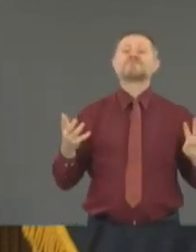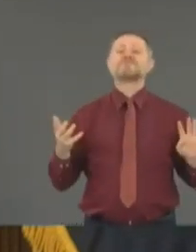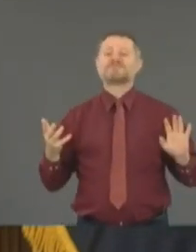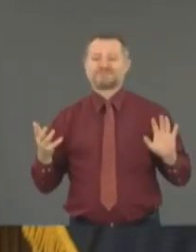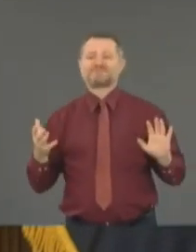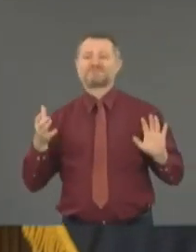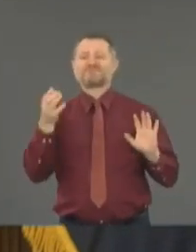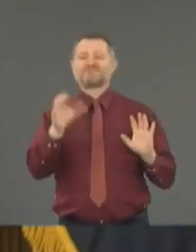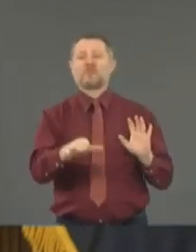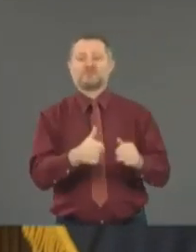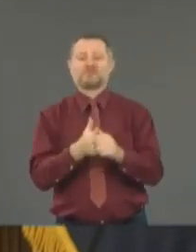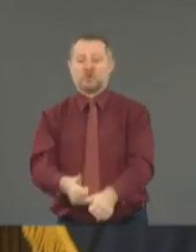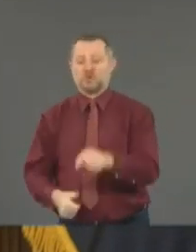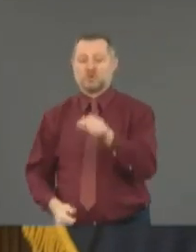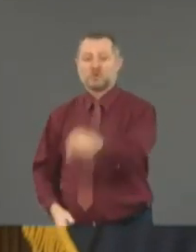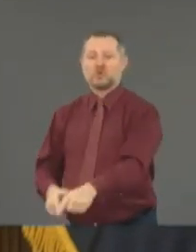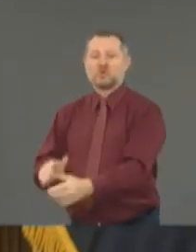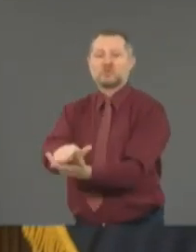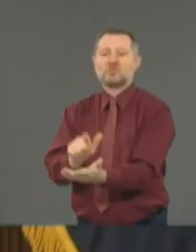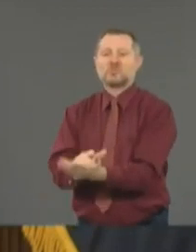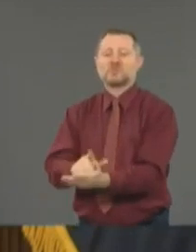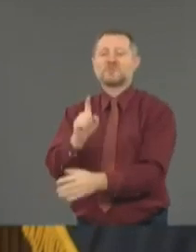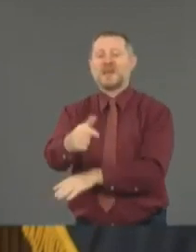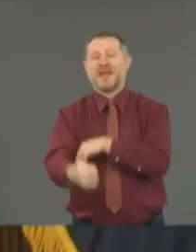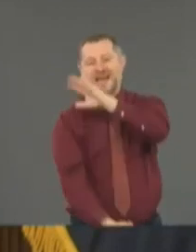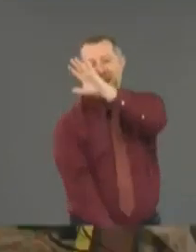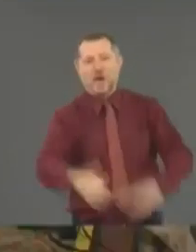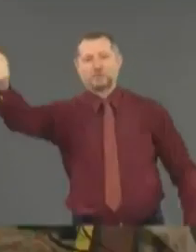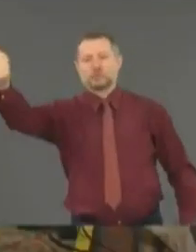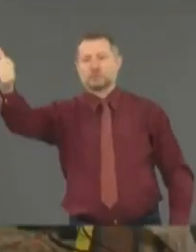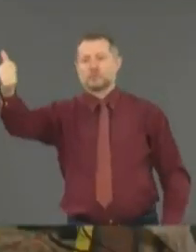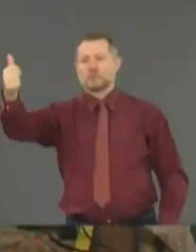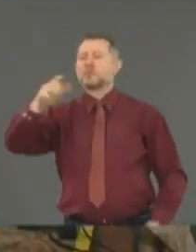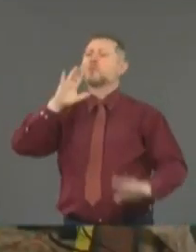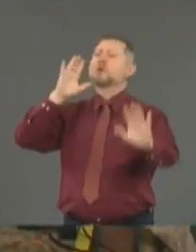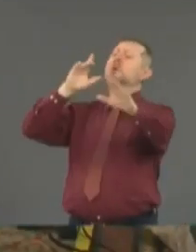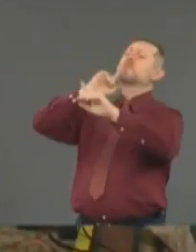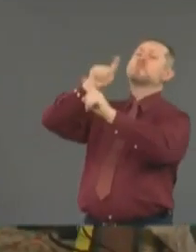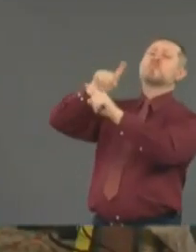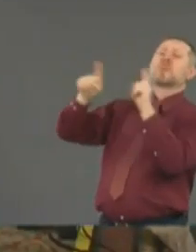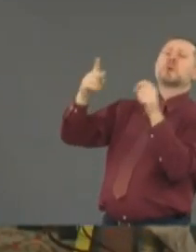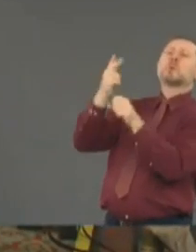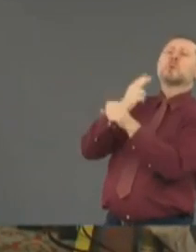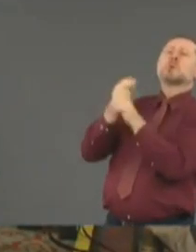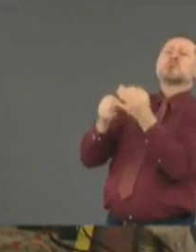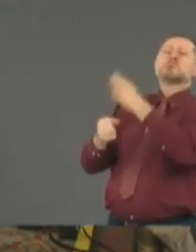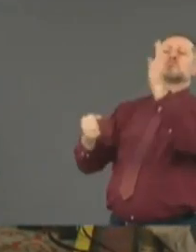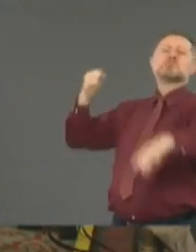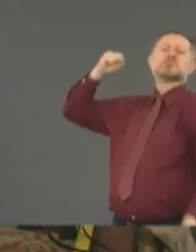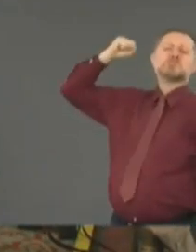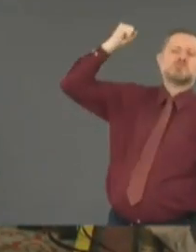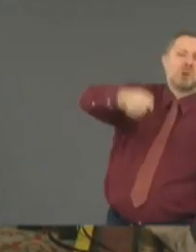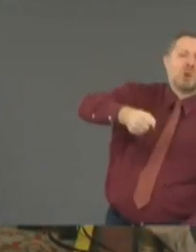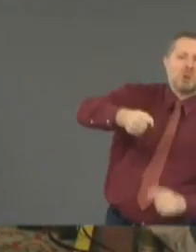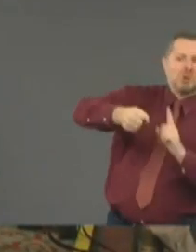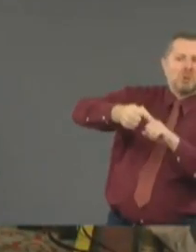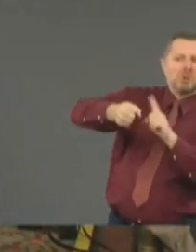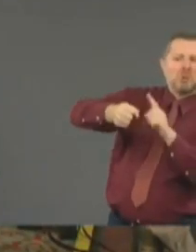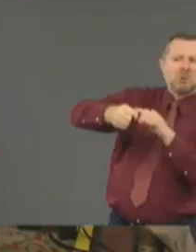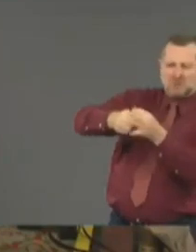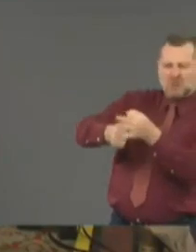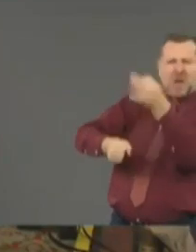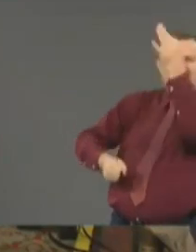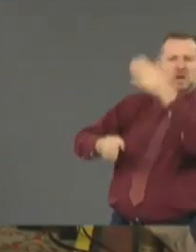is you are supposed to be off the street. But the use of batons seems particularly violent, particularly when all of these protests